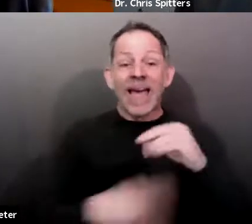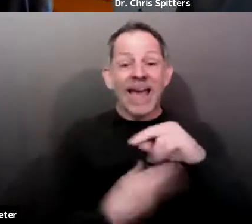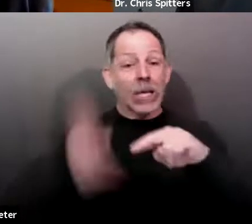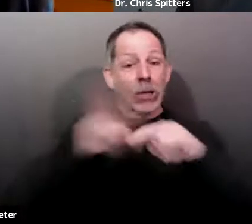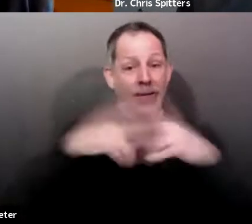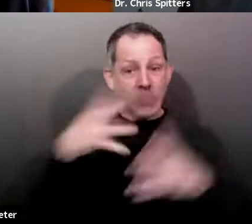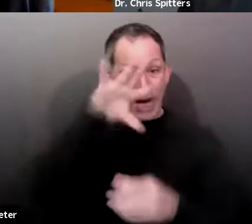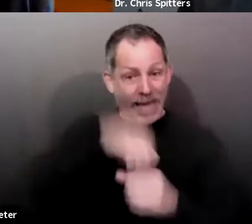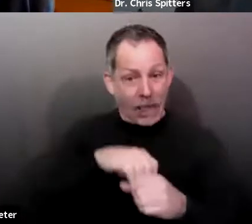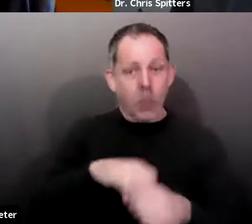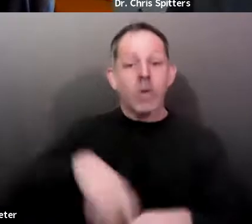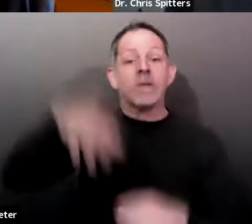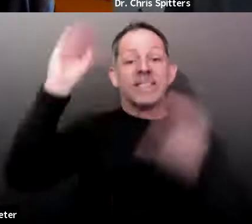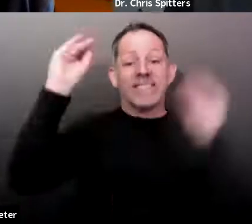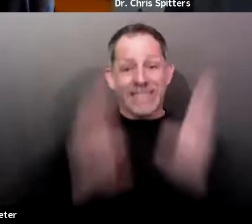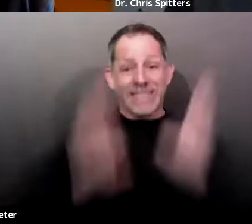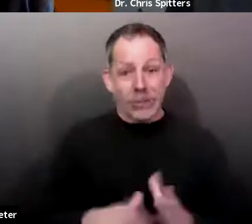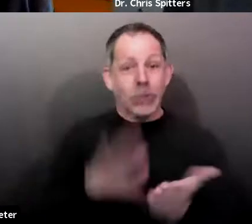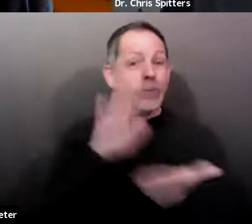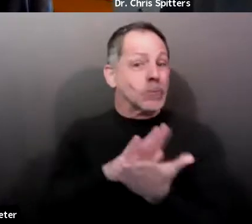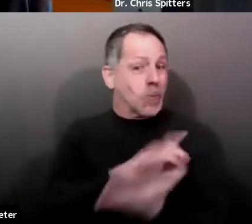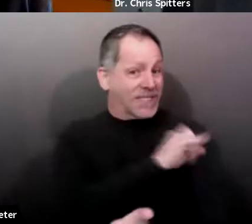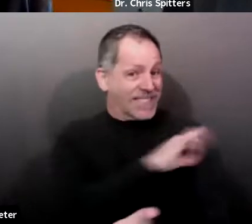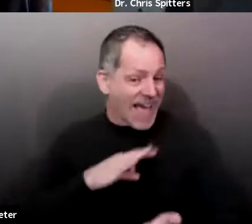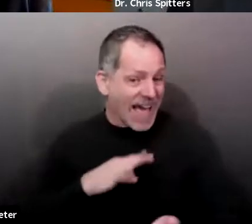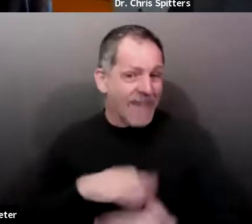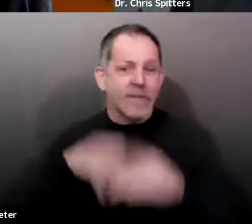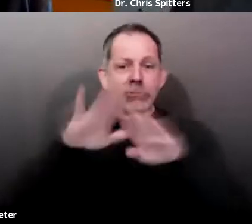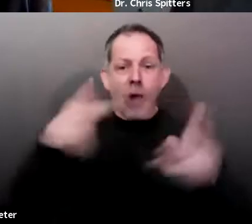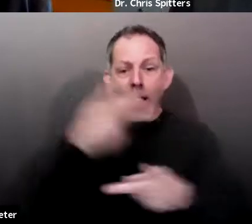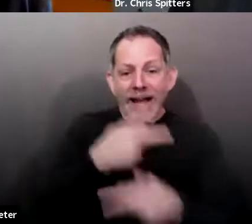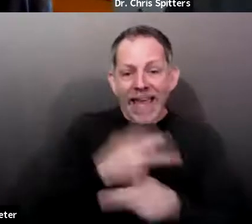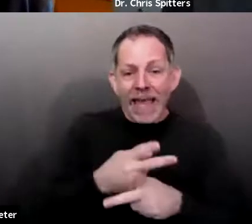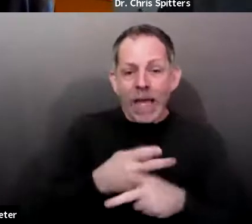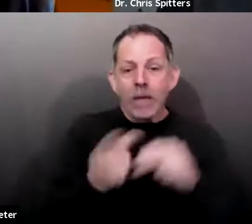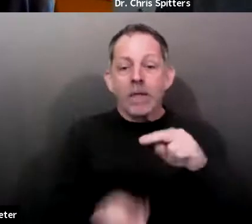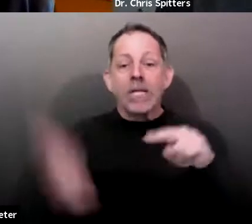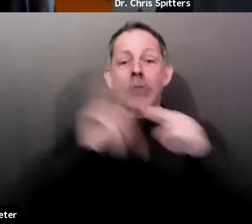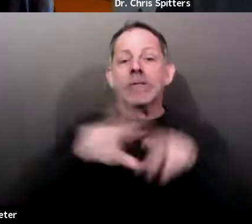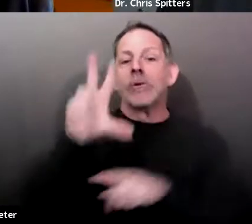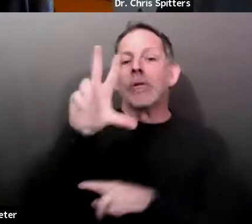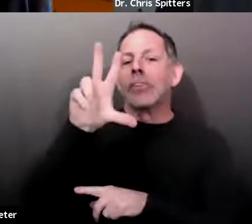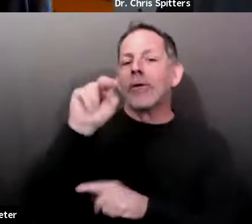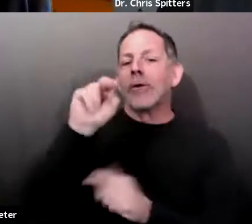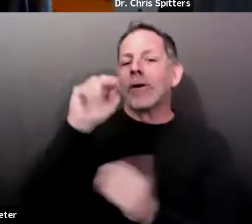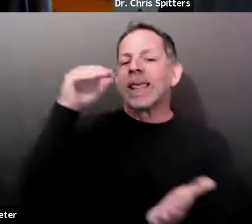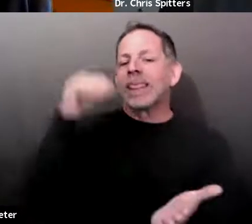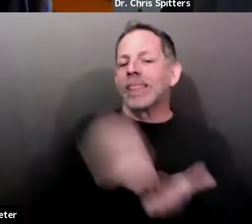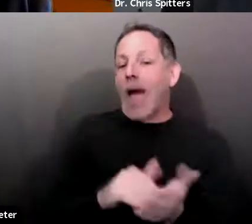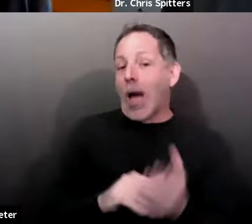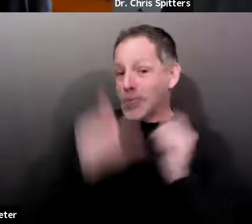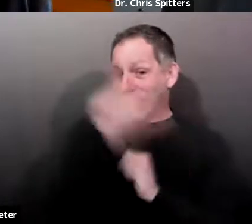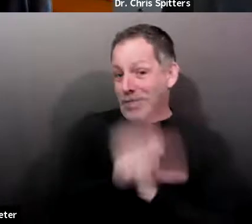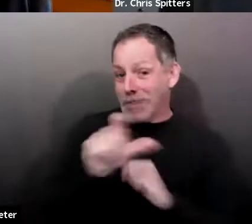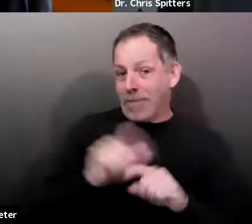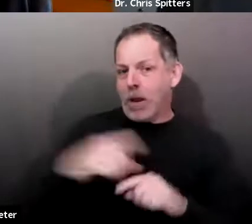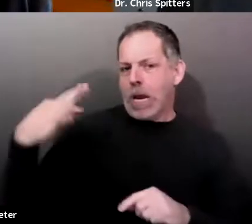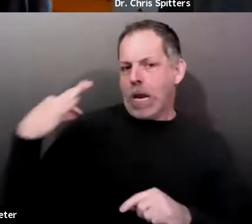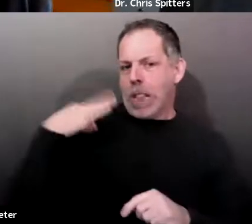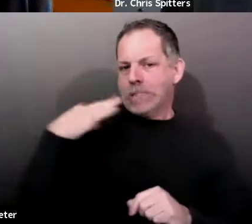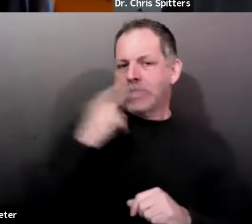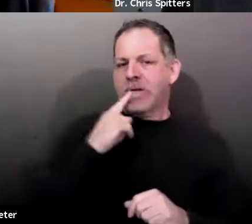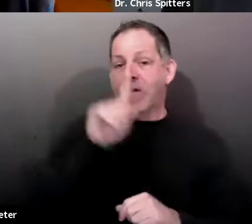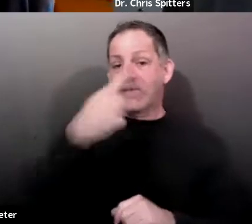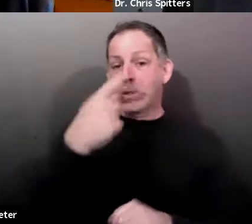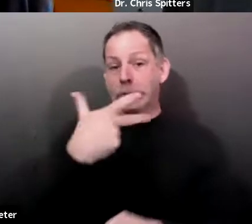approximately 30,000 eligible residents for vaccination. The Washington State